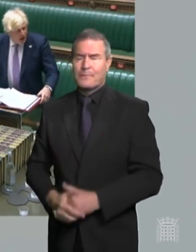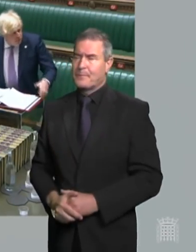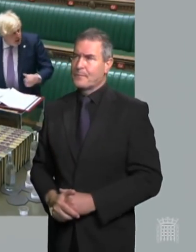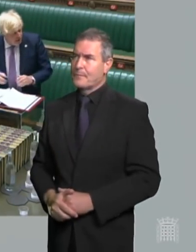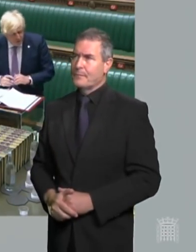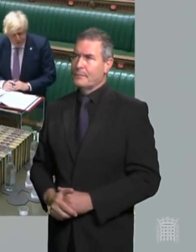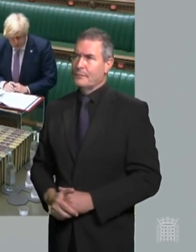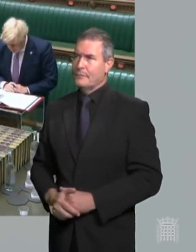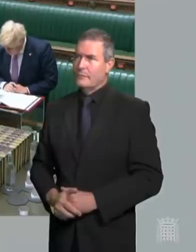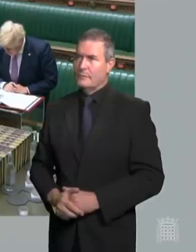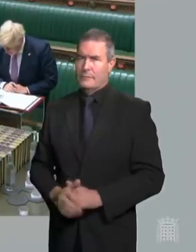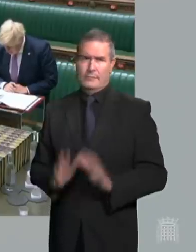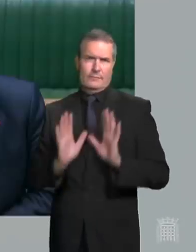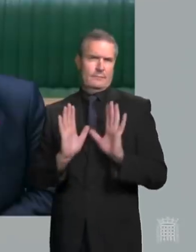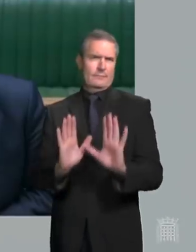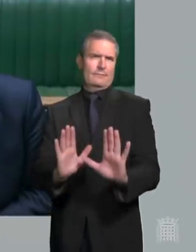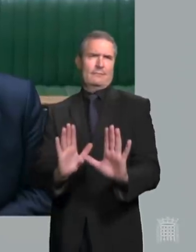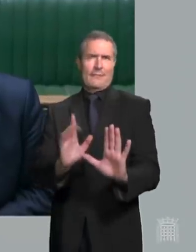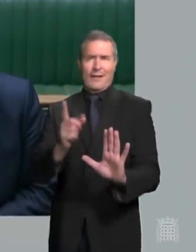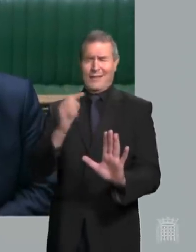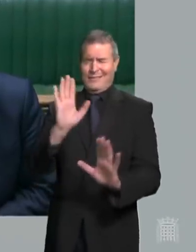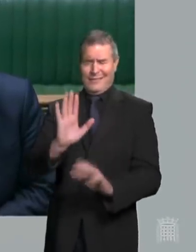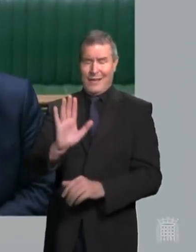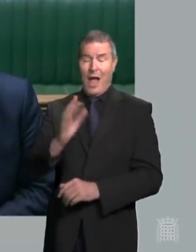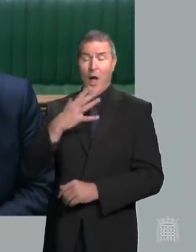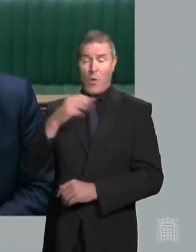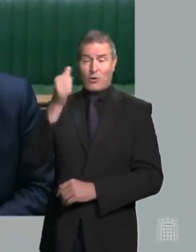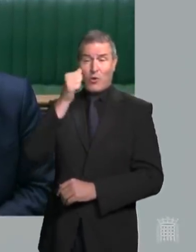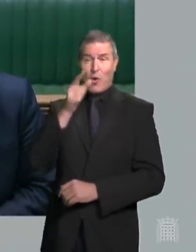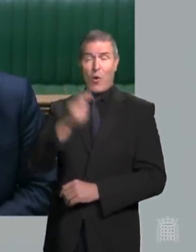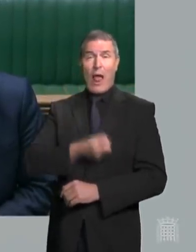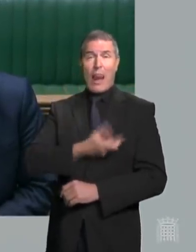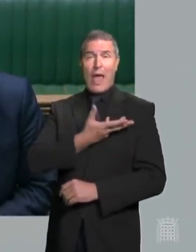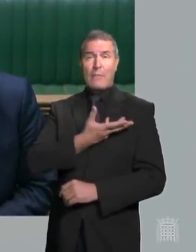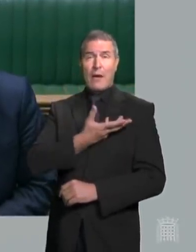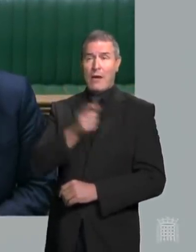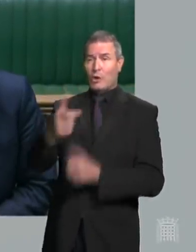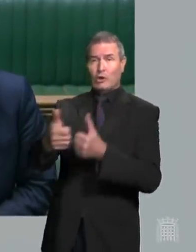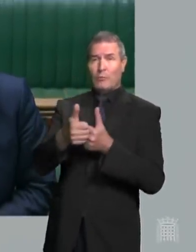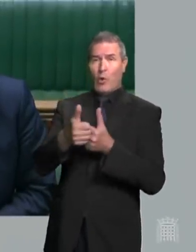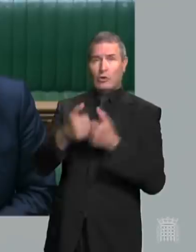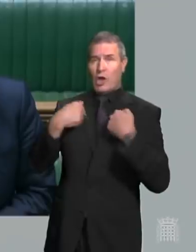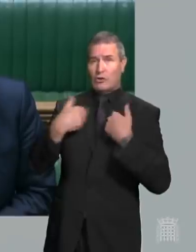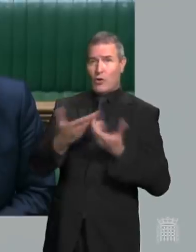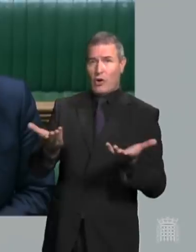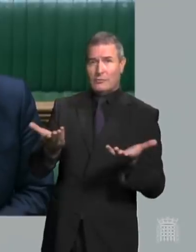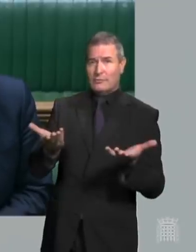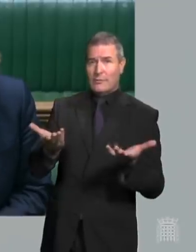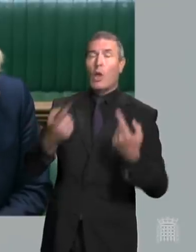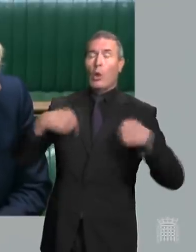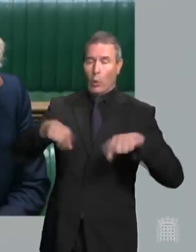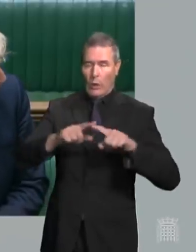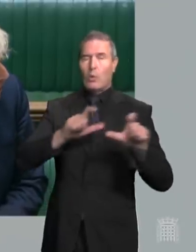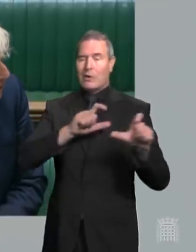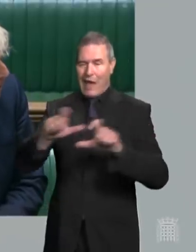Mr Speaker, I really think we need to hear from the Honourable what he actually supports. We will continue with